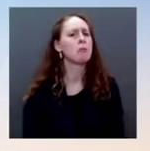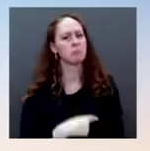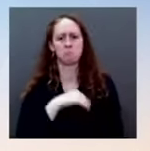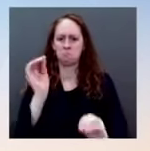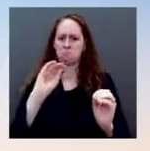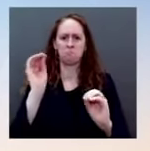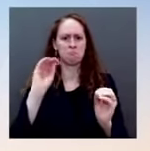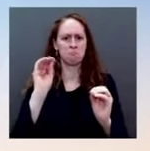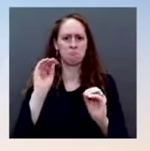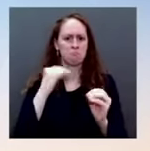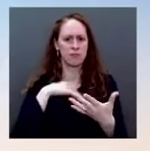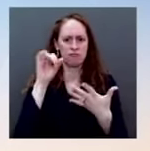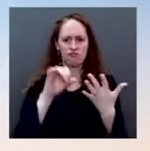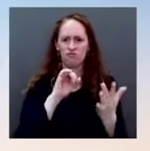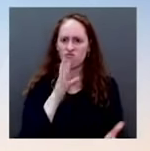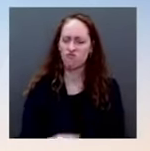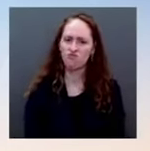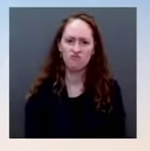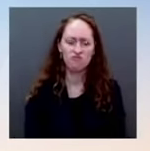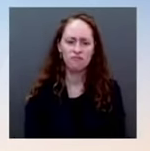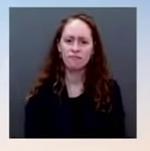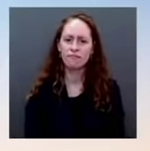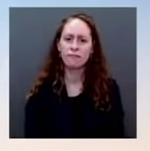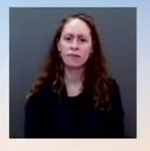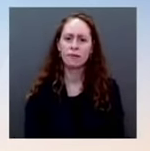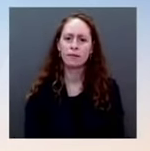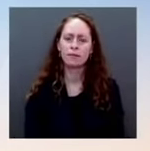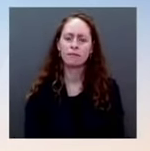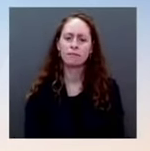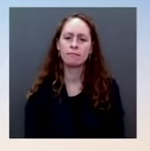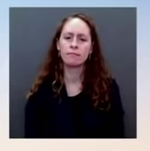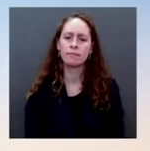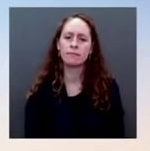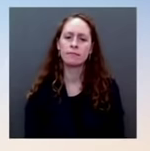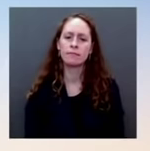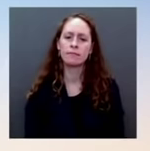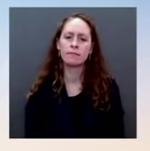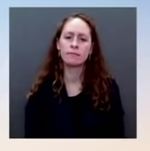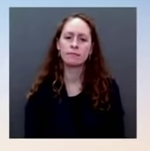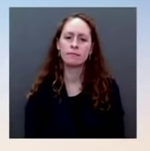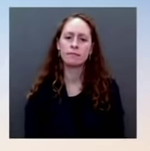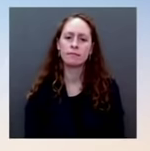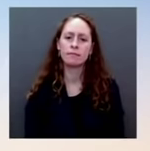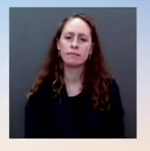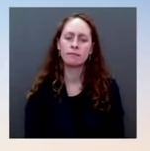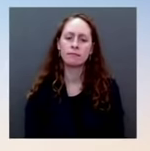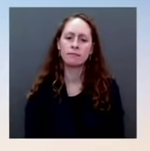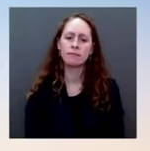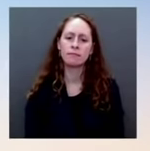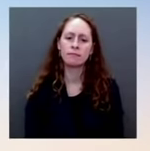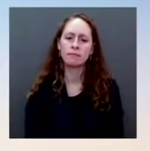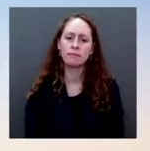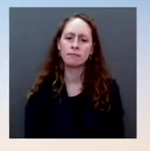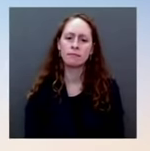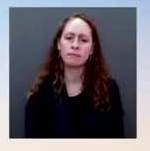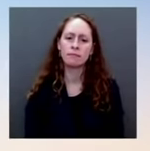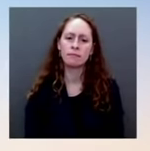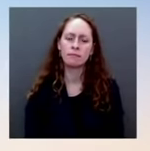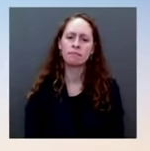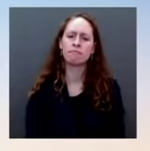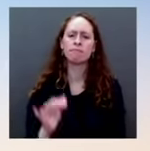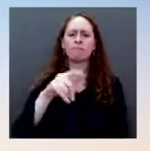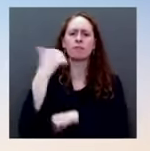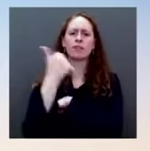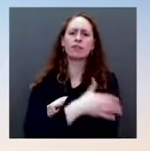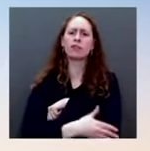This administration has used sanctions without success to compel China to release the concentration camp inmates in Xinjiang. The Obama